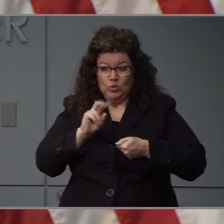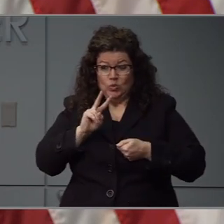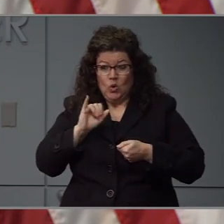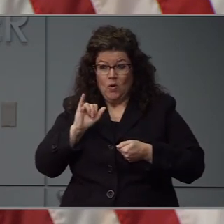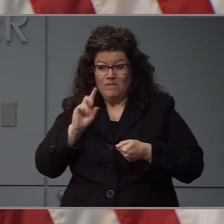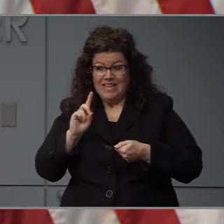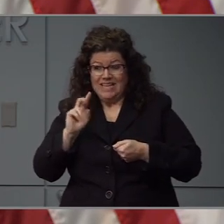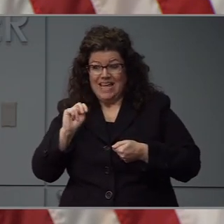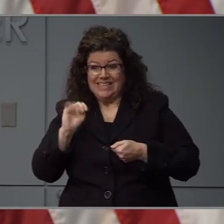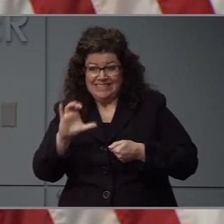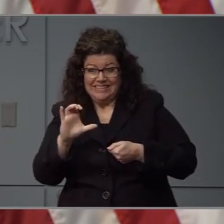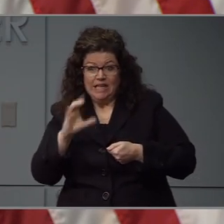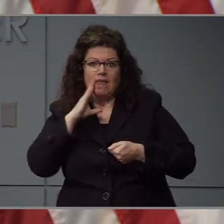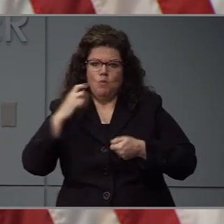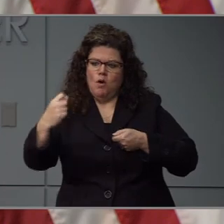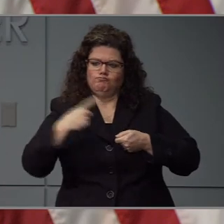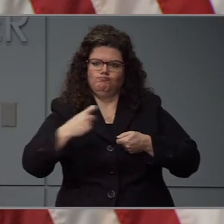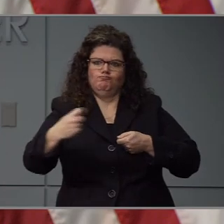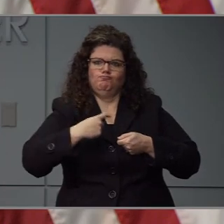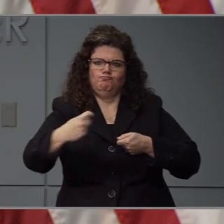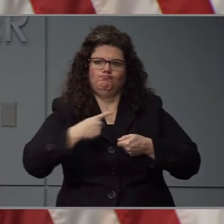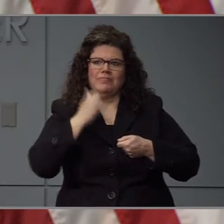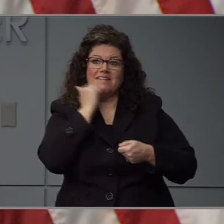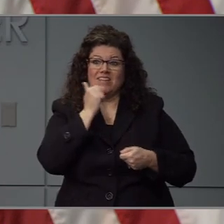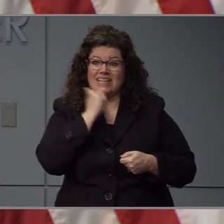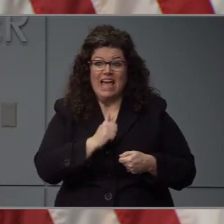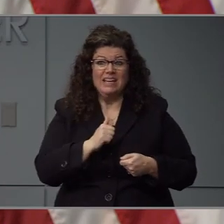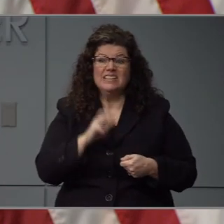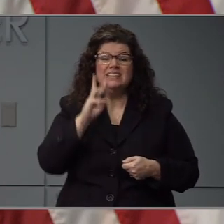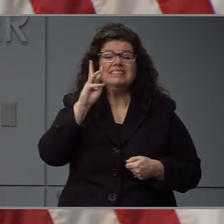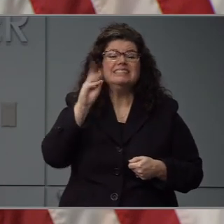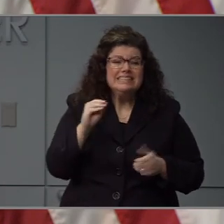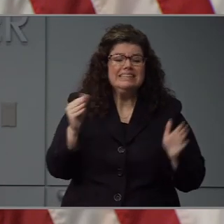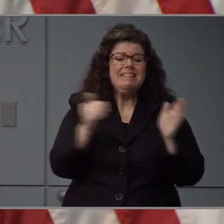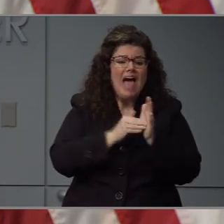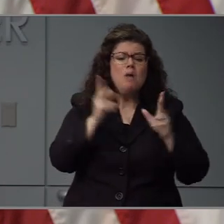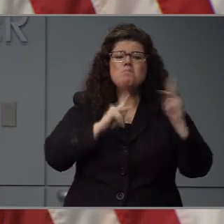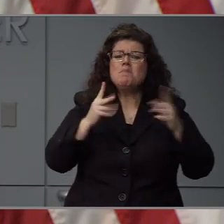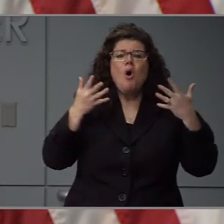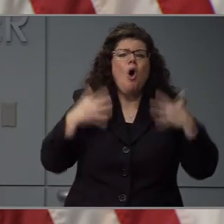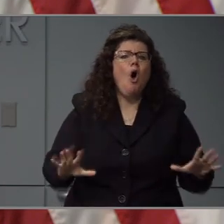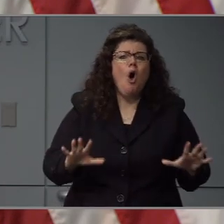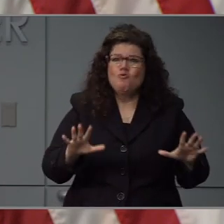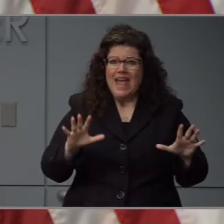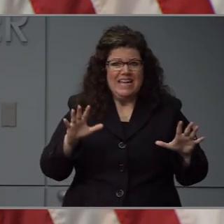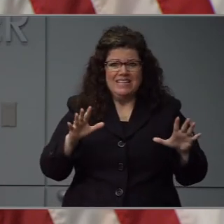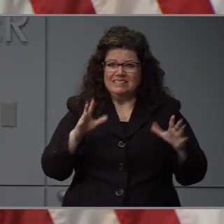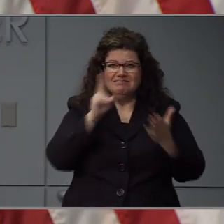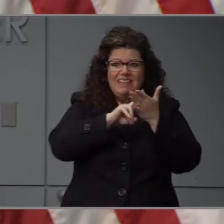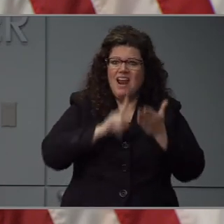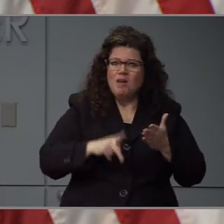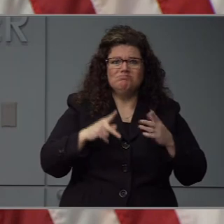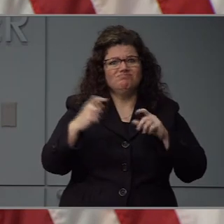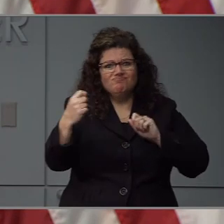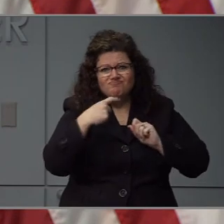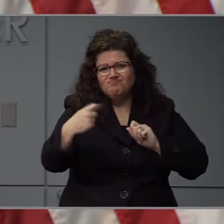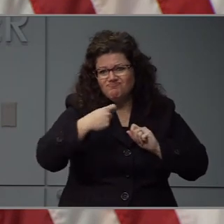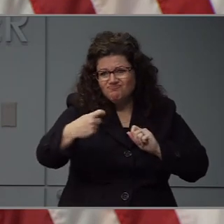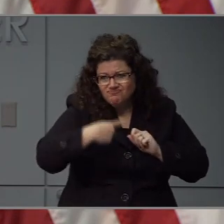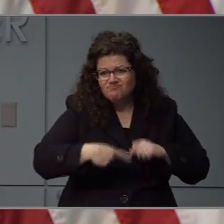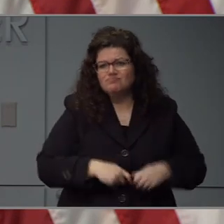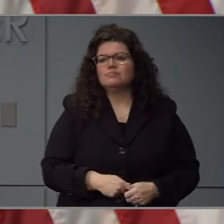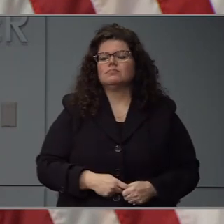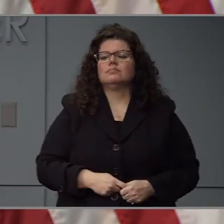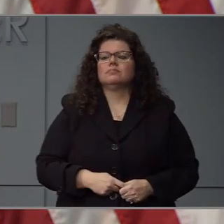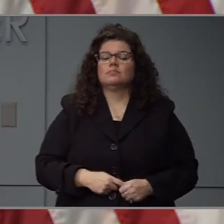regular text updates. About 60,000 people are already receiving text. Many organizations are working hard